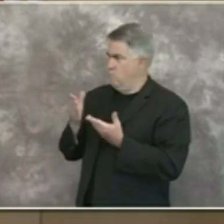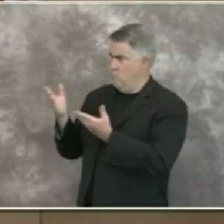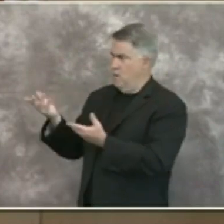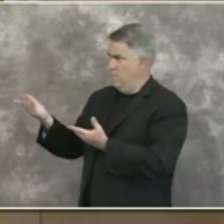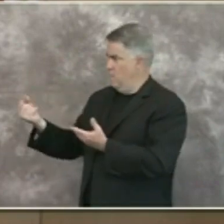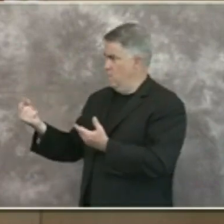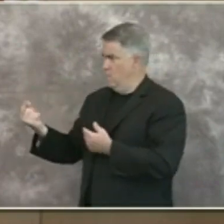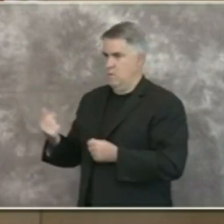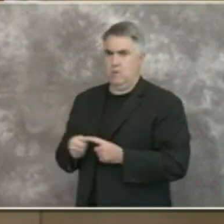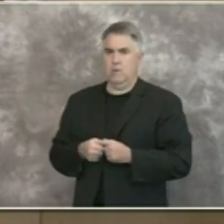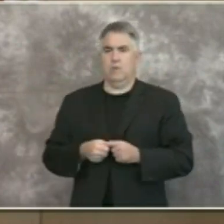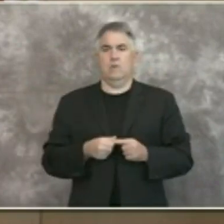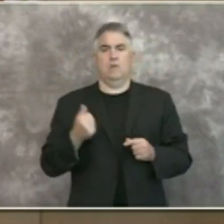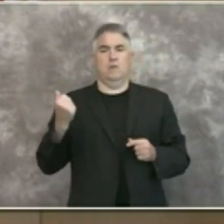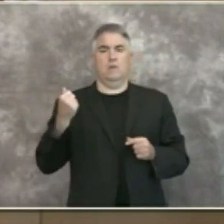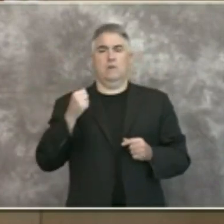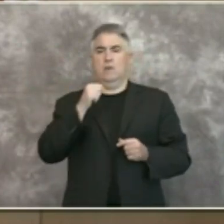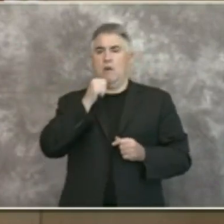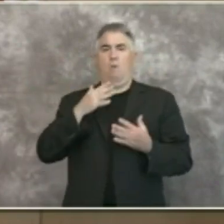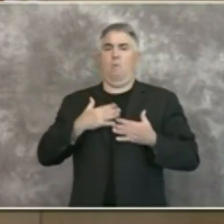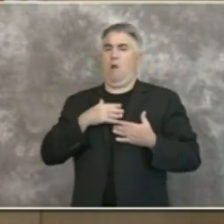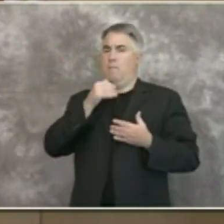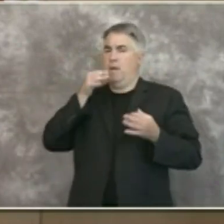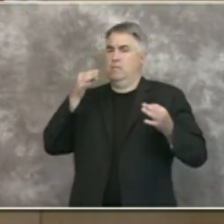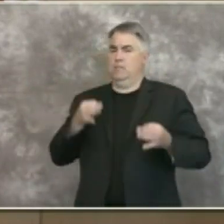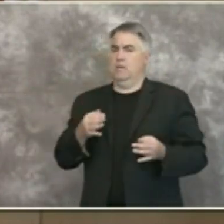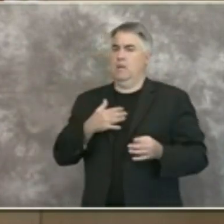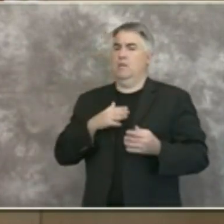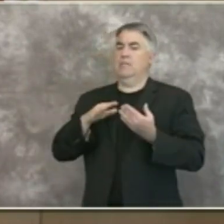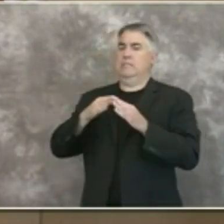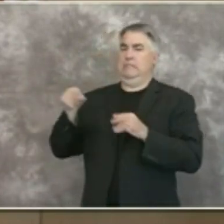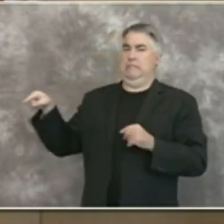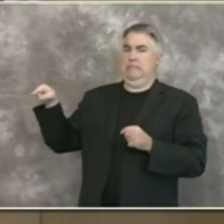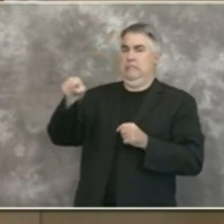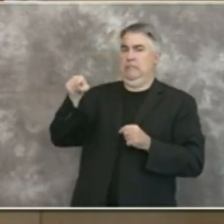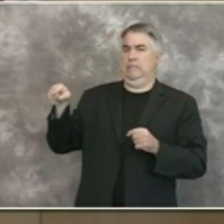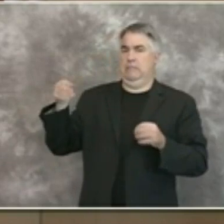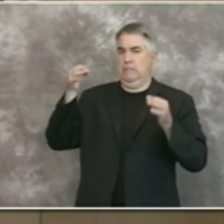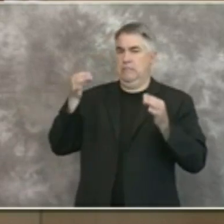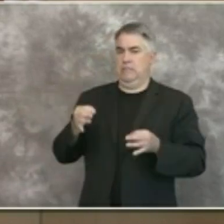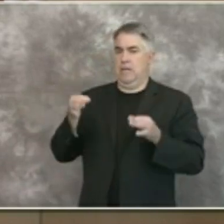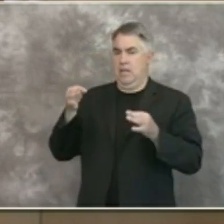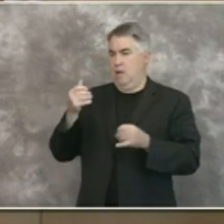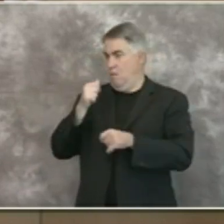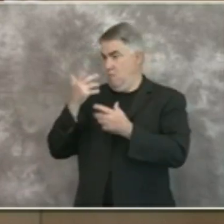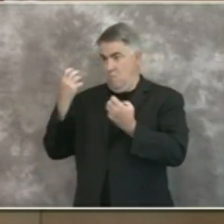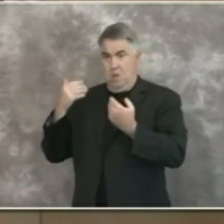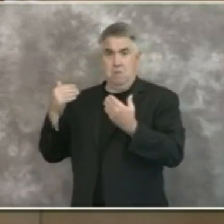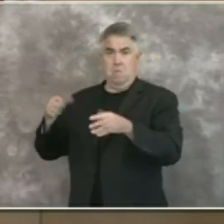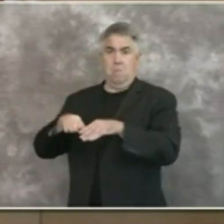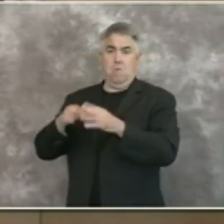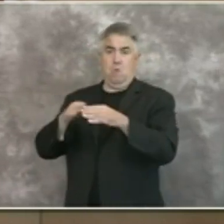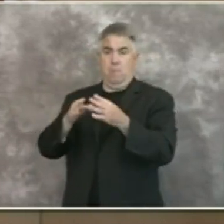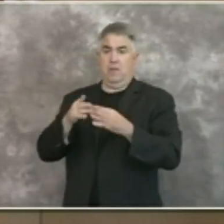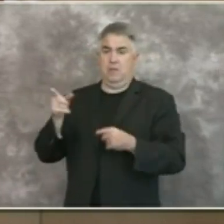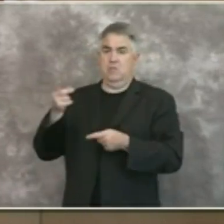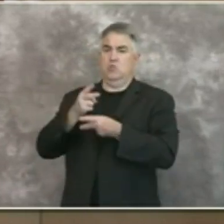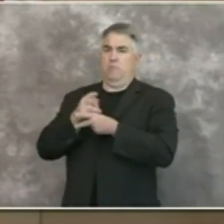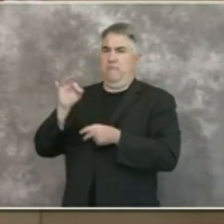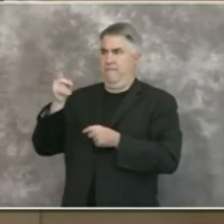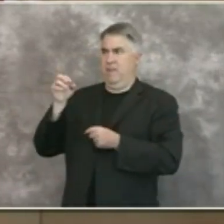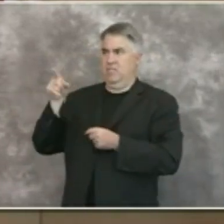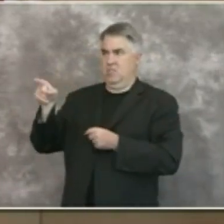not within my authority is within the authority of the cities and uh as has been uh stated by supervisor fletcher before